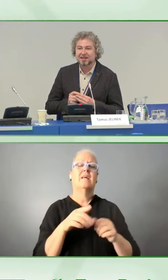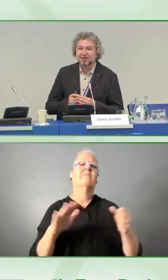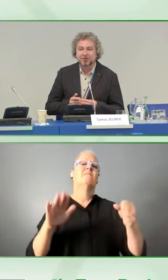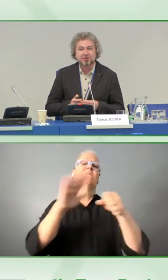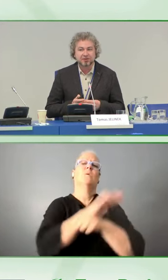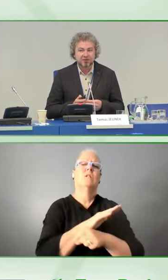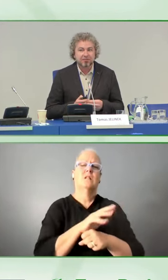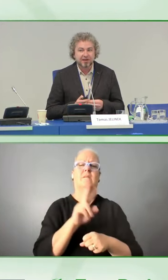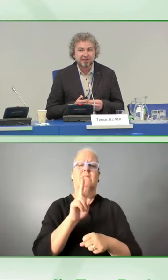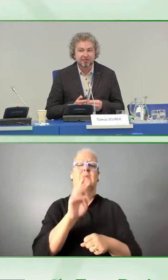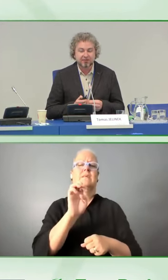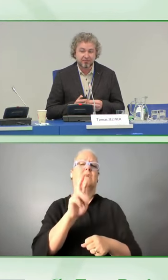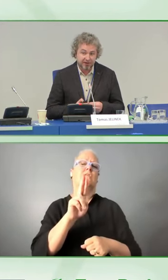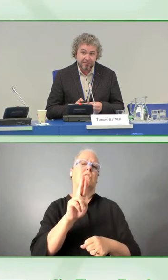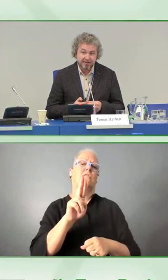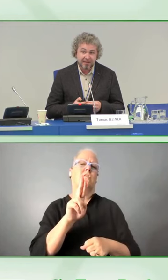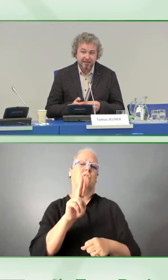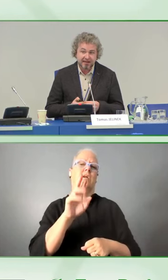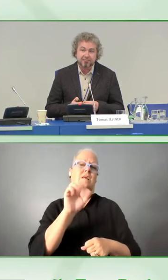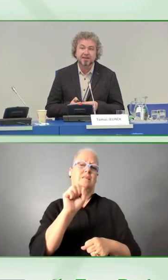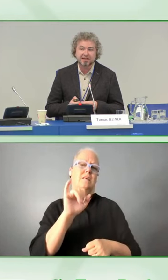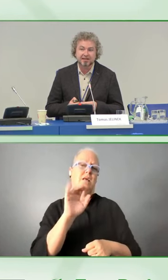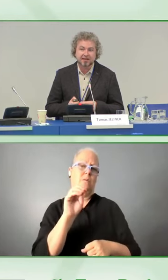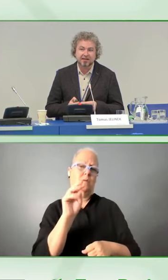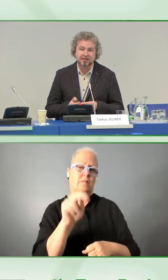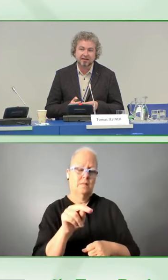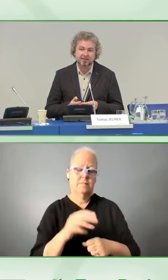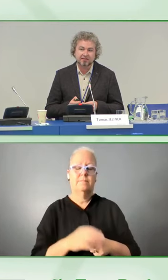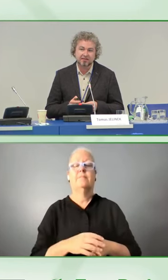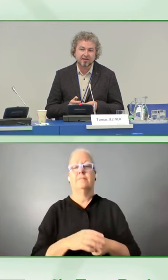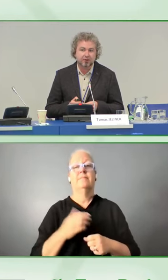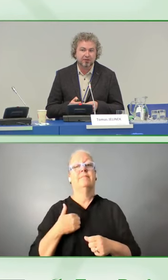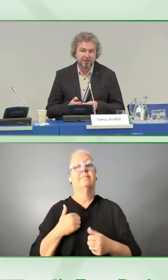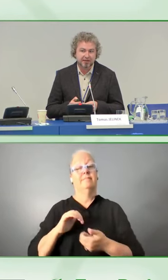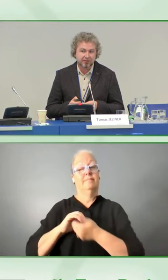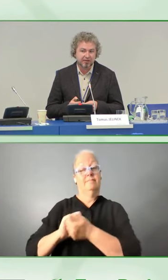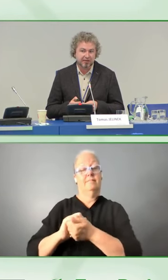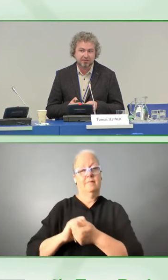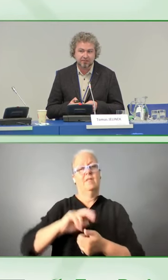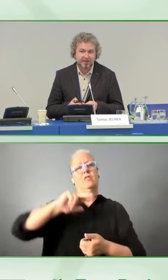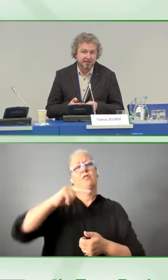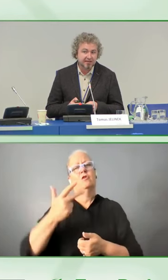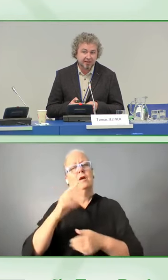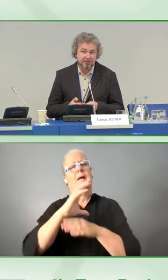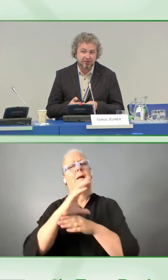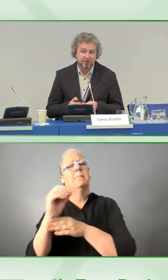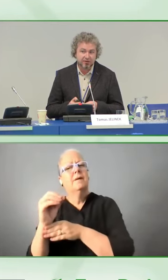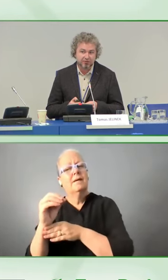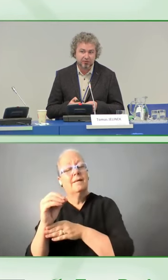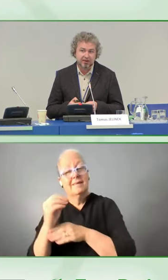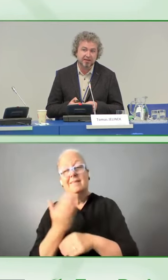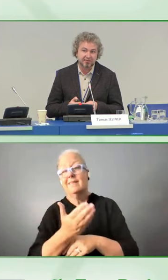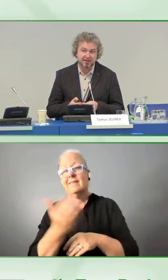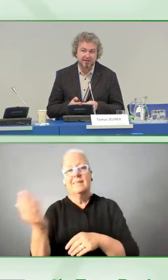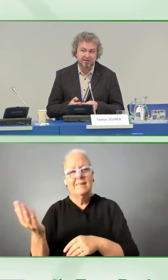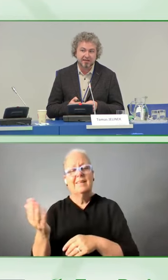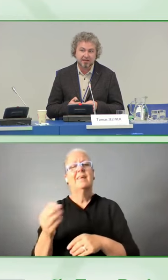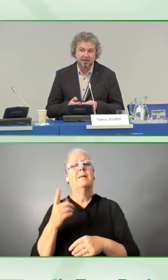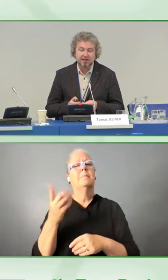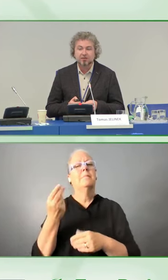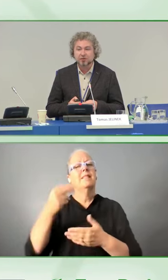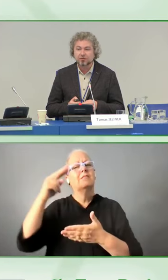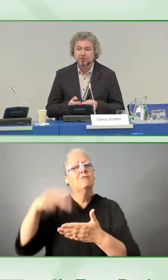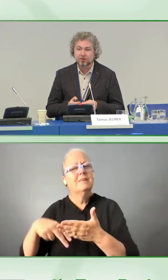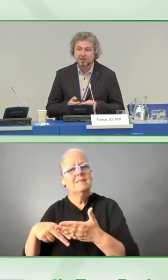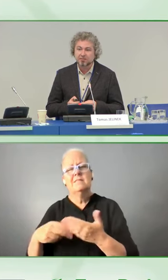We are also cooperating with third party companies and we are offering our money reading technology to their devices.